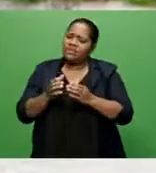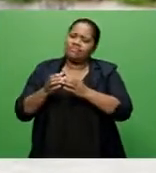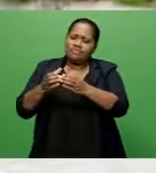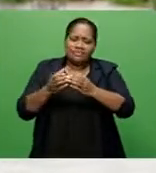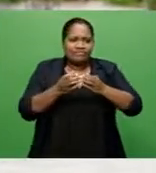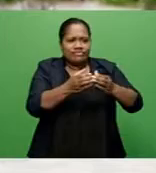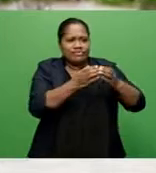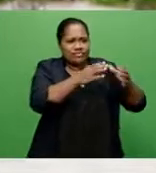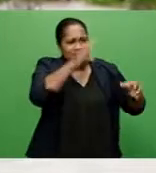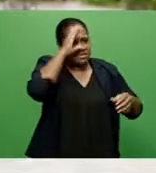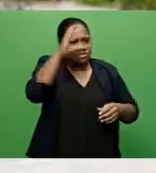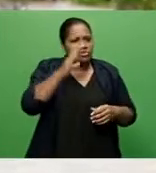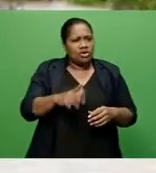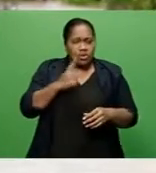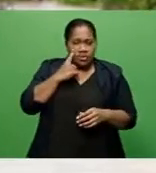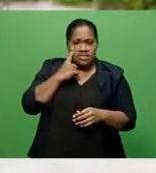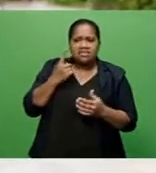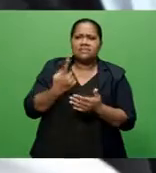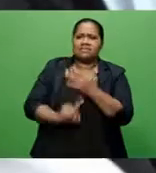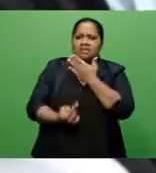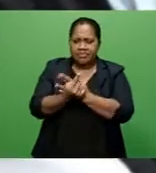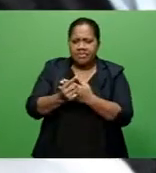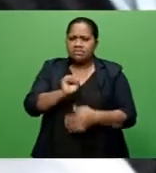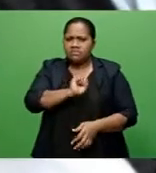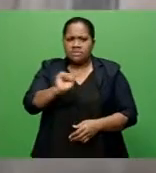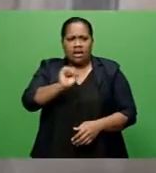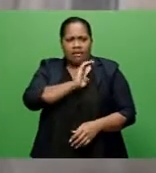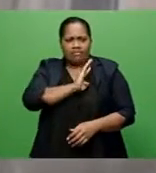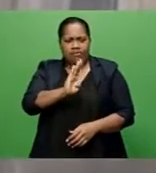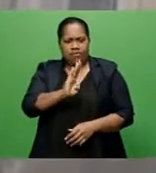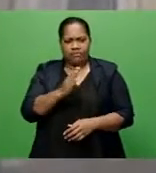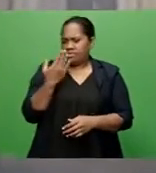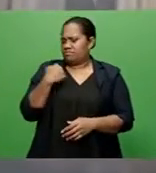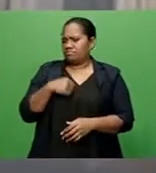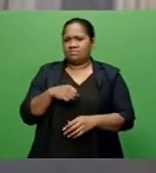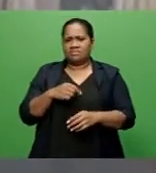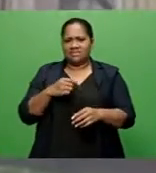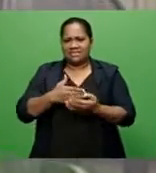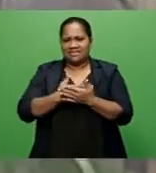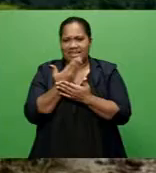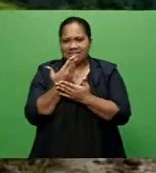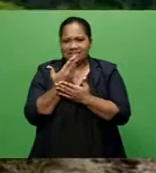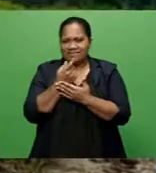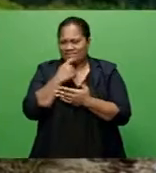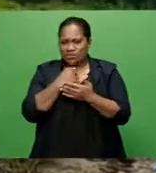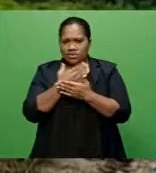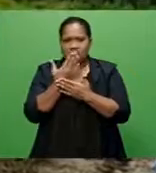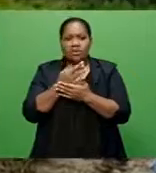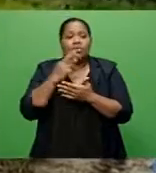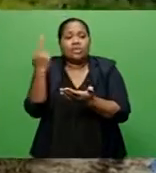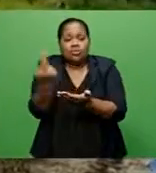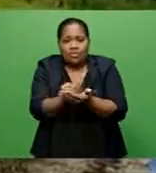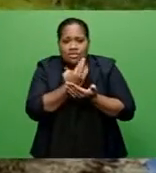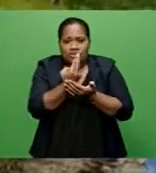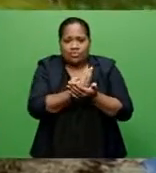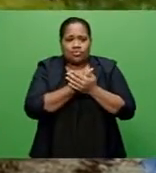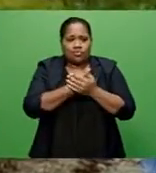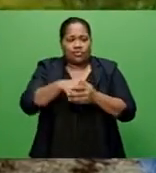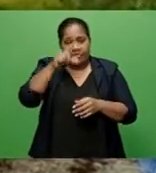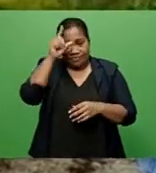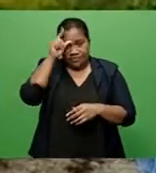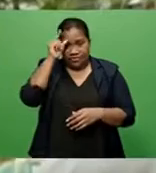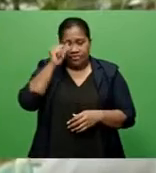stunning images of their bravery over the last few days as they've come to the rescue of Fijians in badly